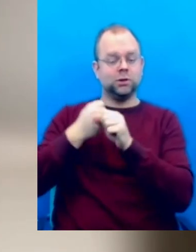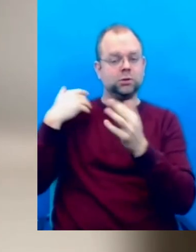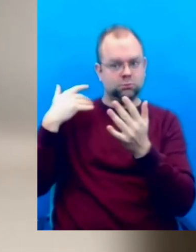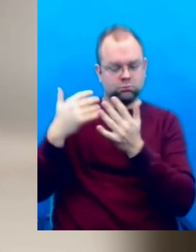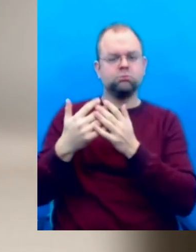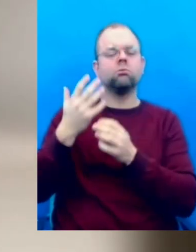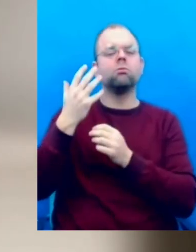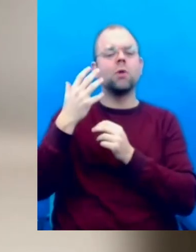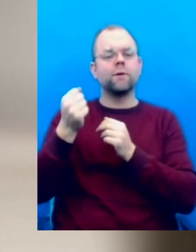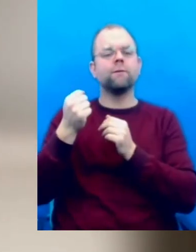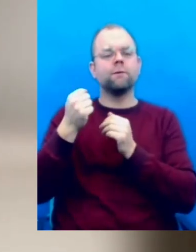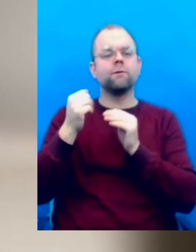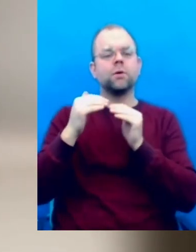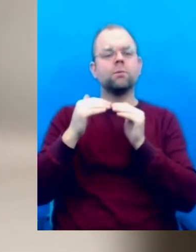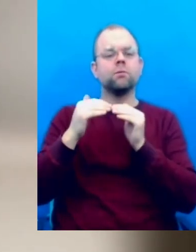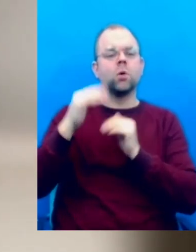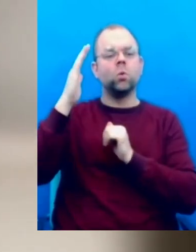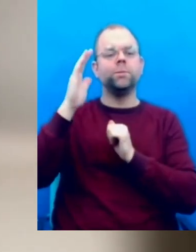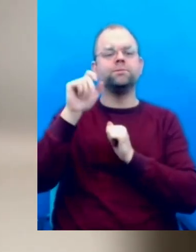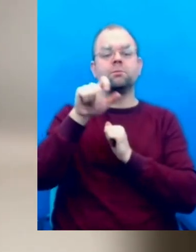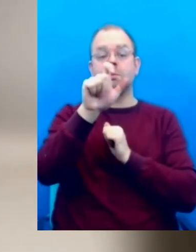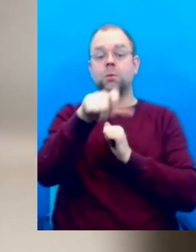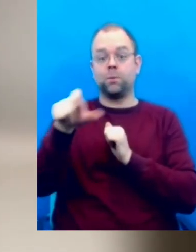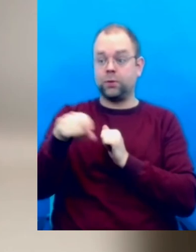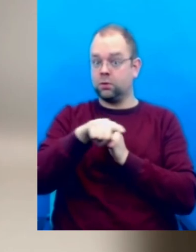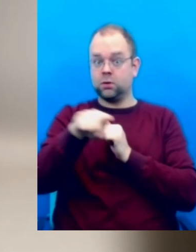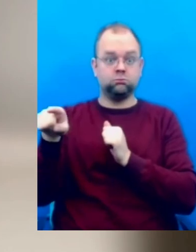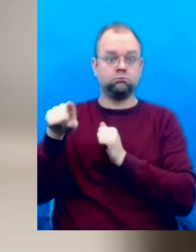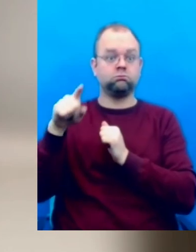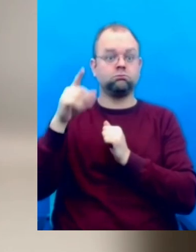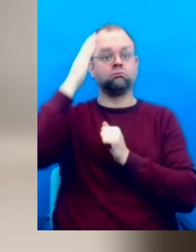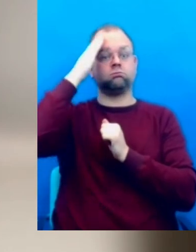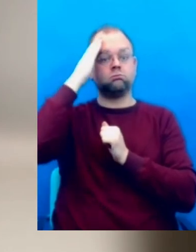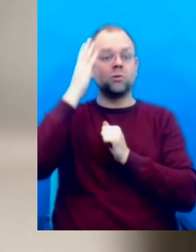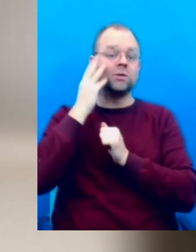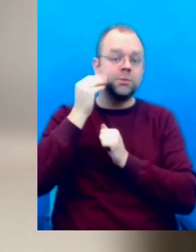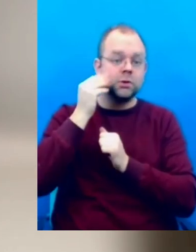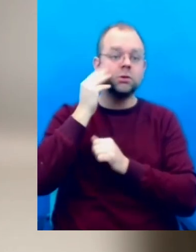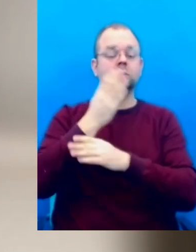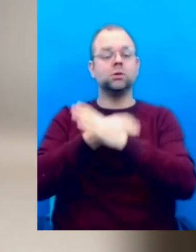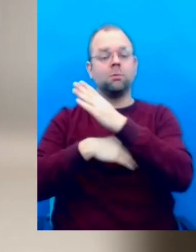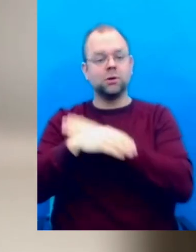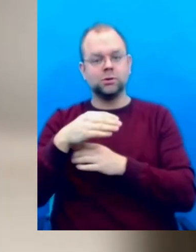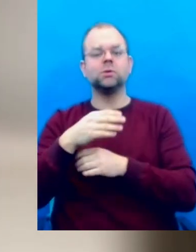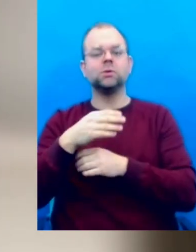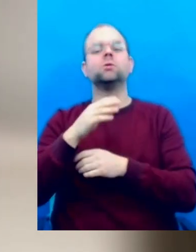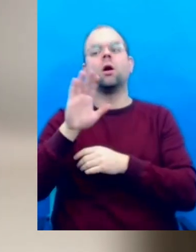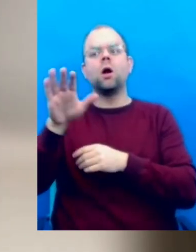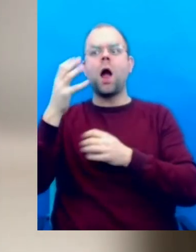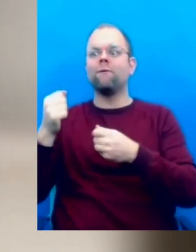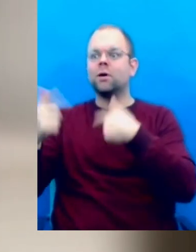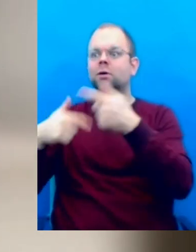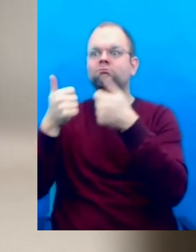more experienced with disabilities to share their solutions with others who may be just entering a